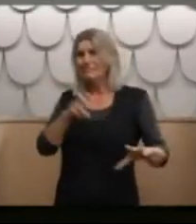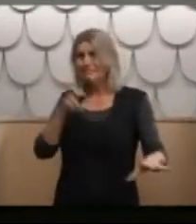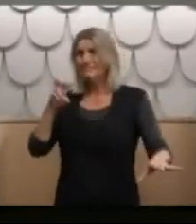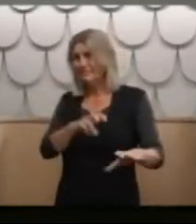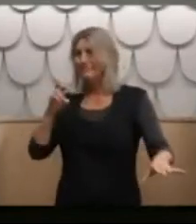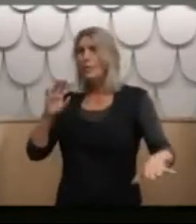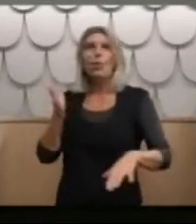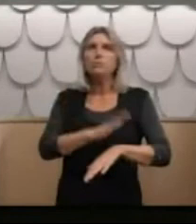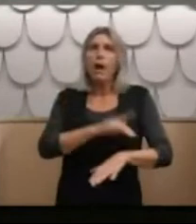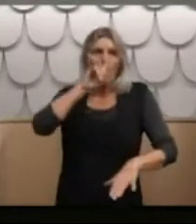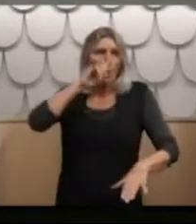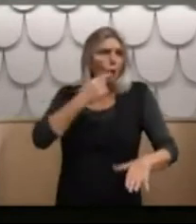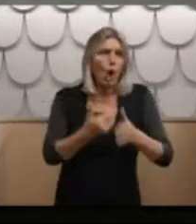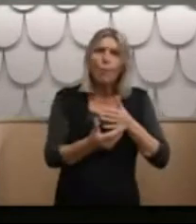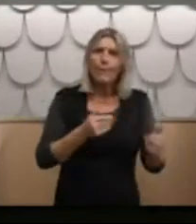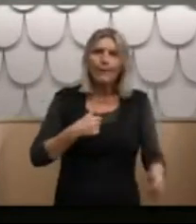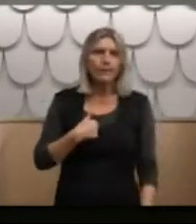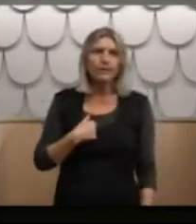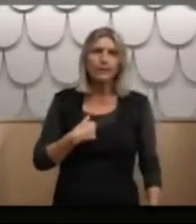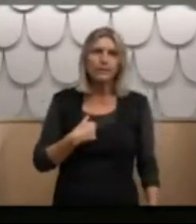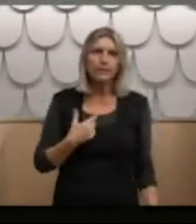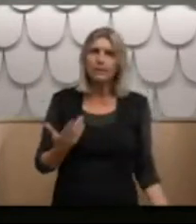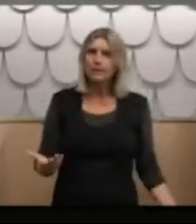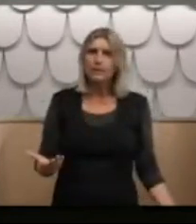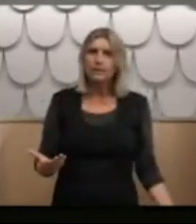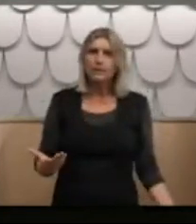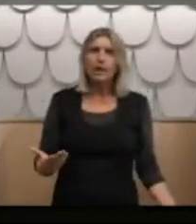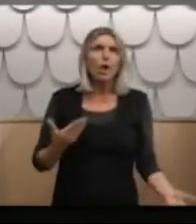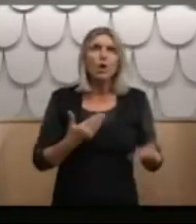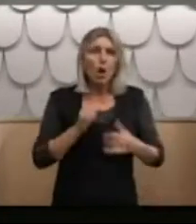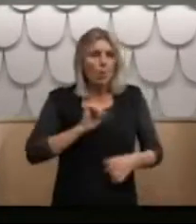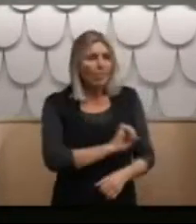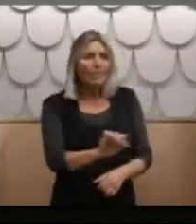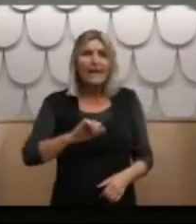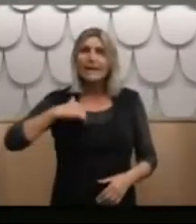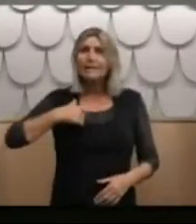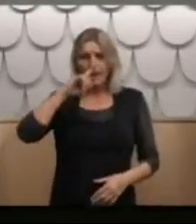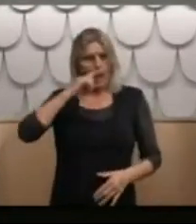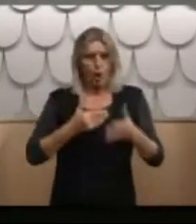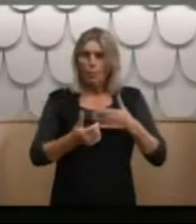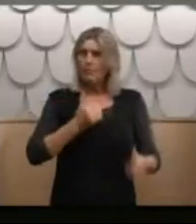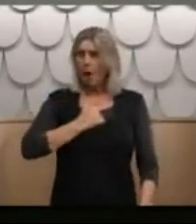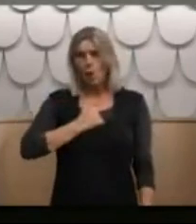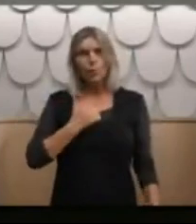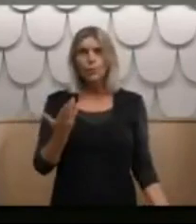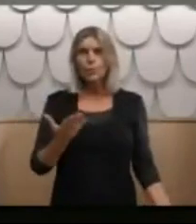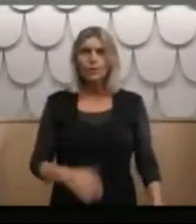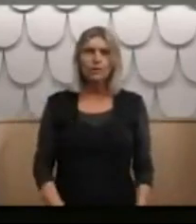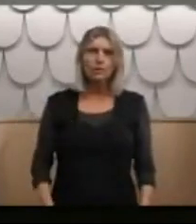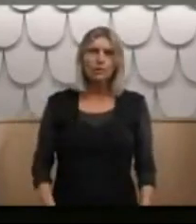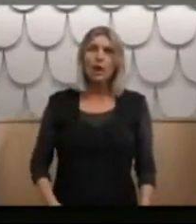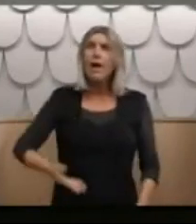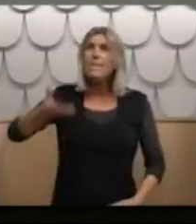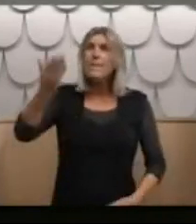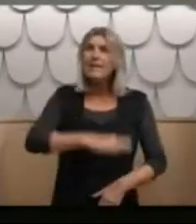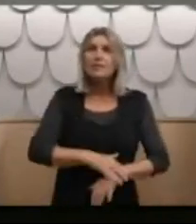I couldn't cope with their needs because I was able to – I wasn't able to cope with my own. I was coping with my trauma at